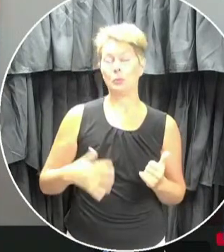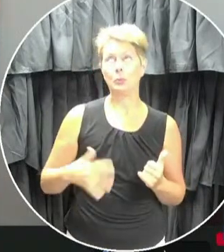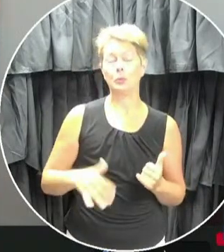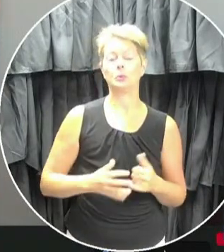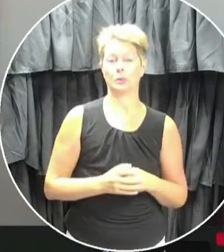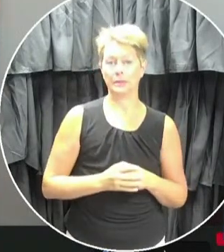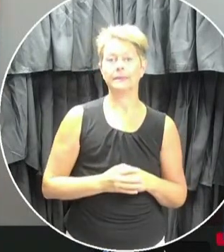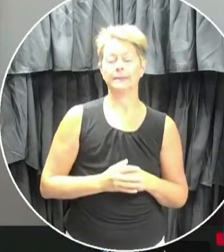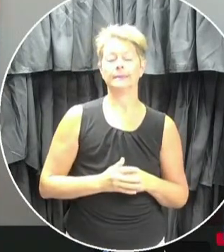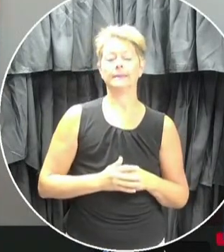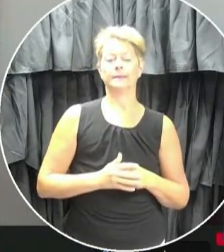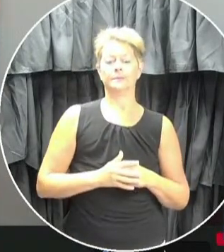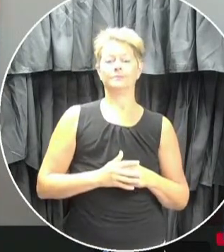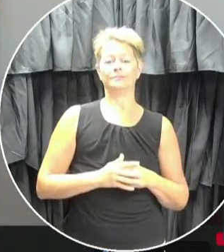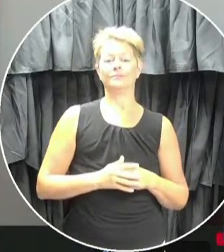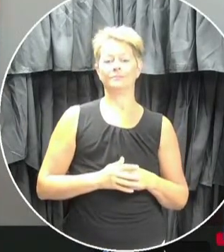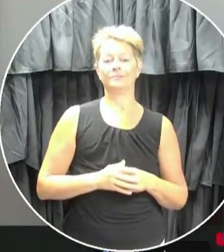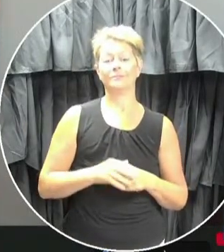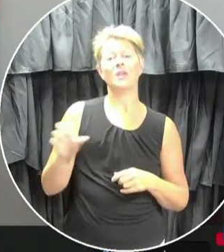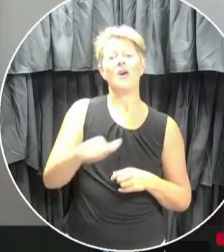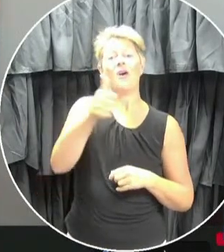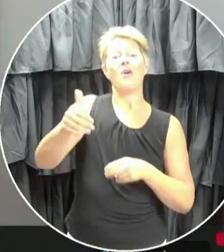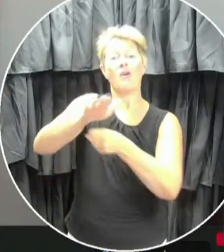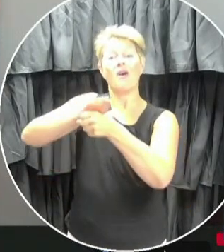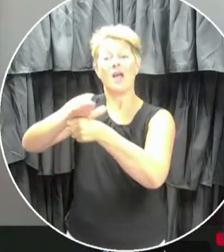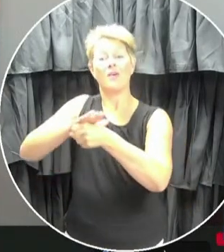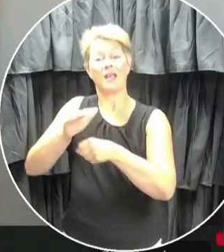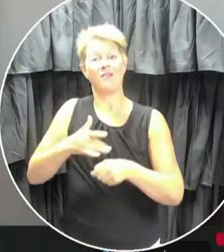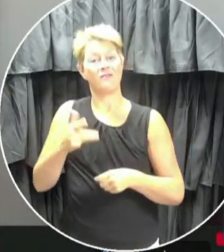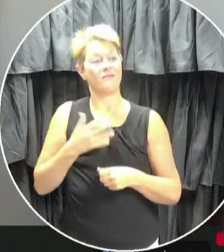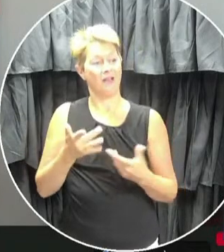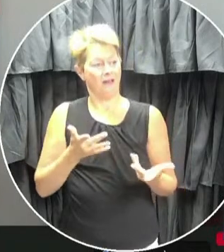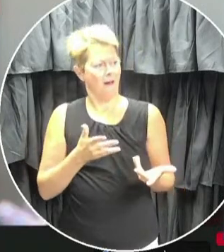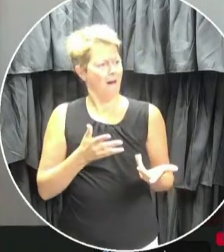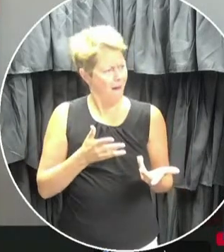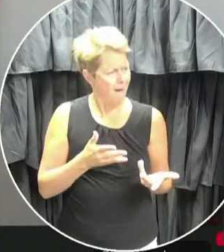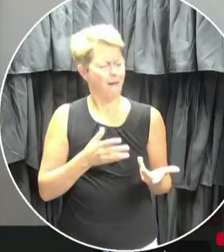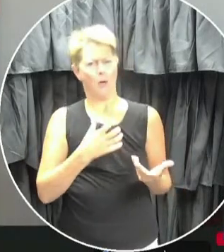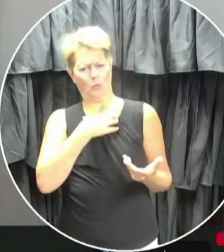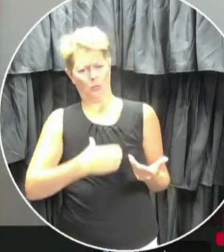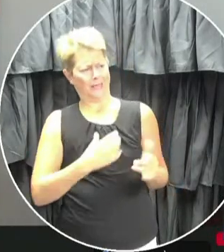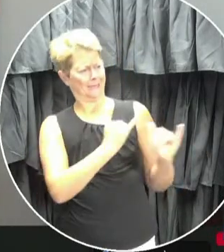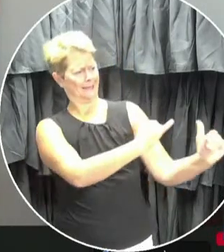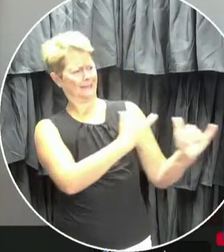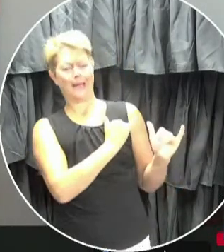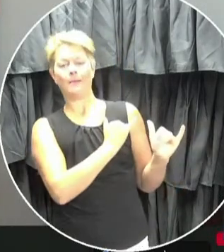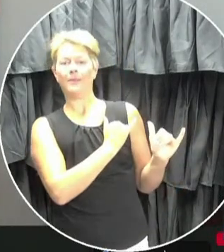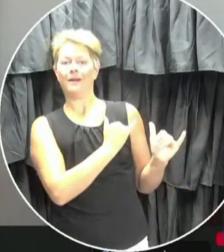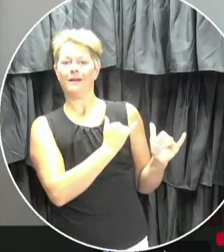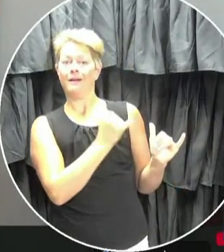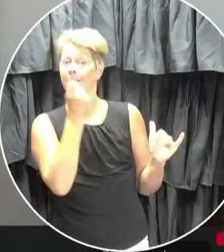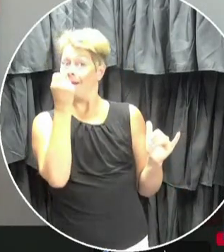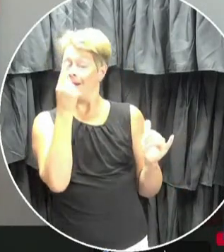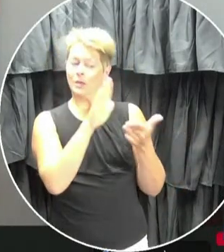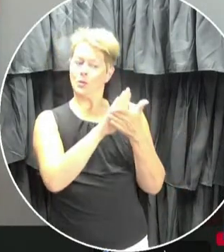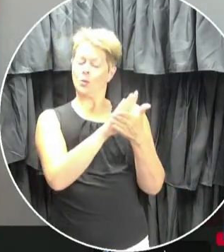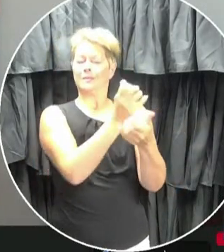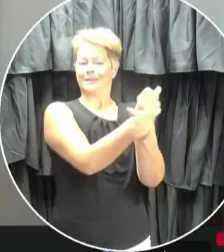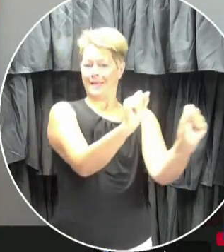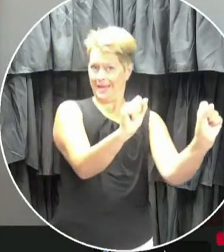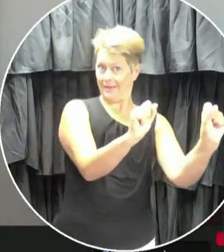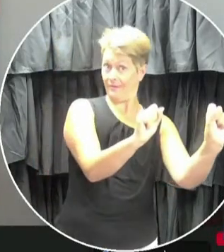the envy, as I alluded to, of other jurisdictions. Our schools are safe. However, we will be implementing